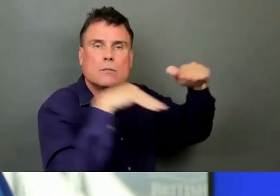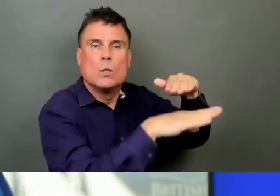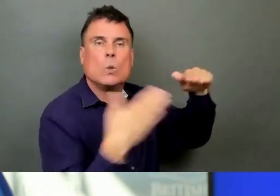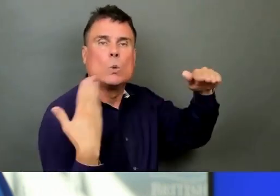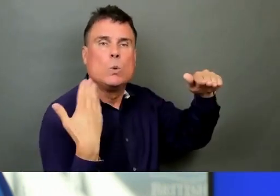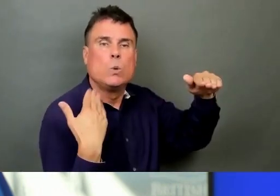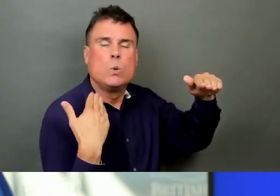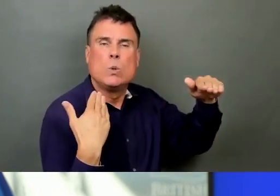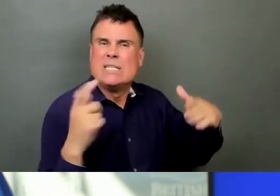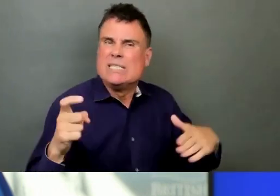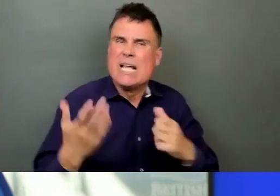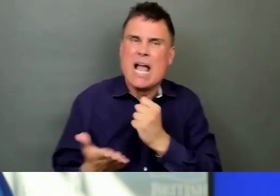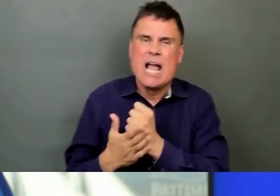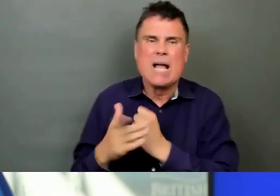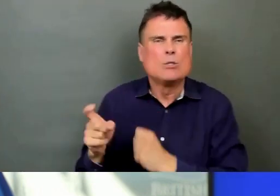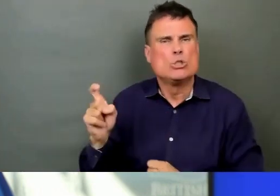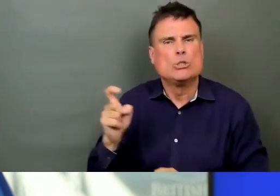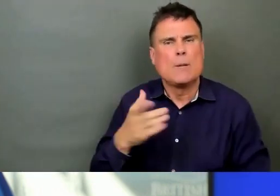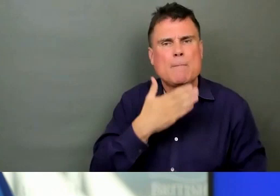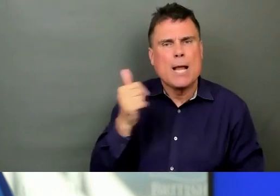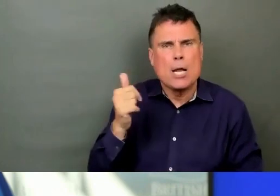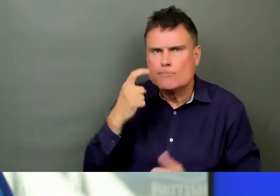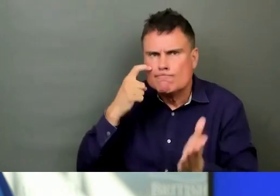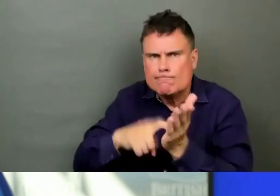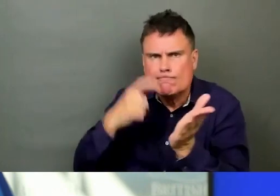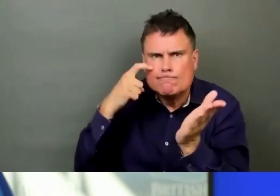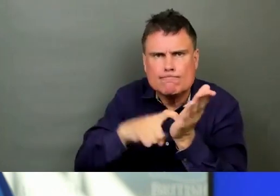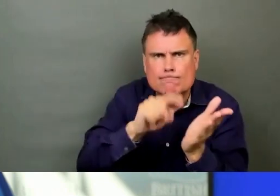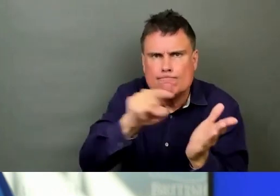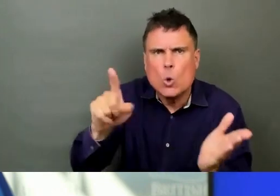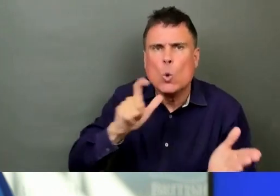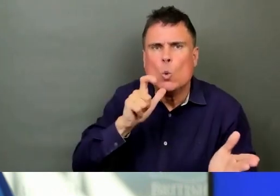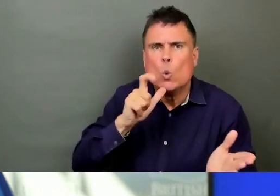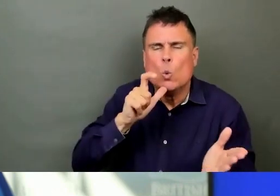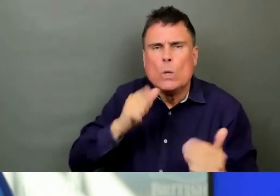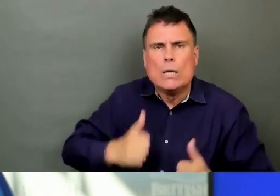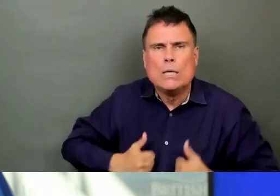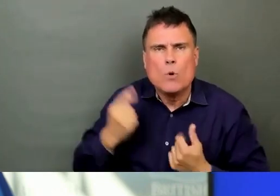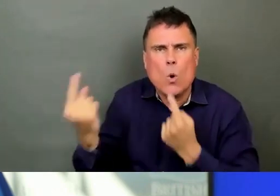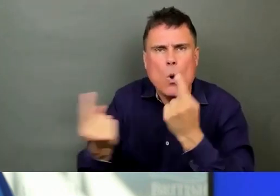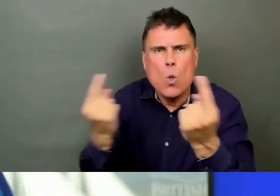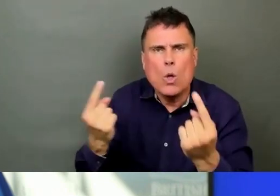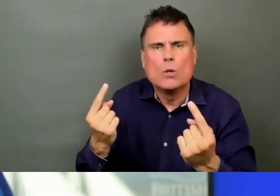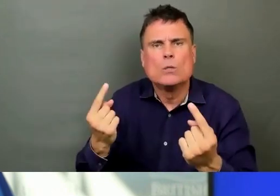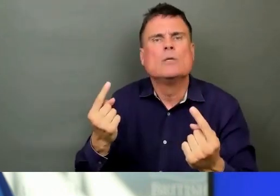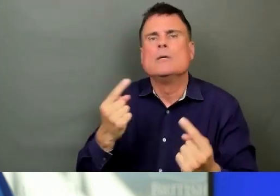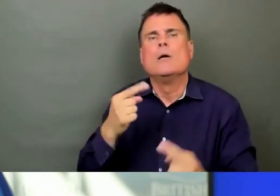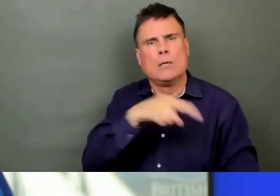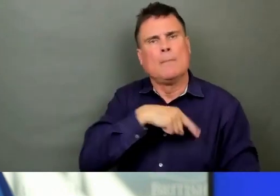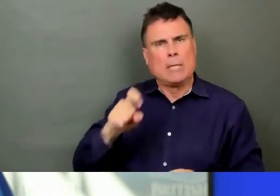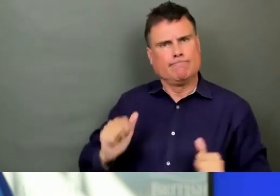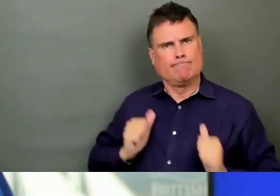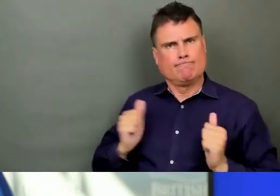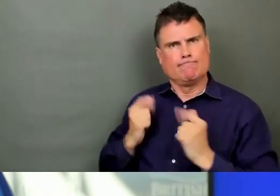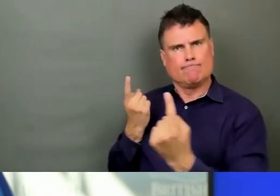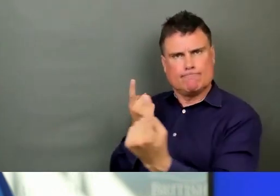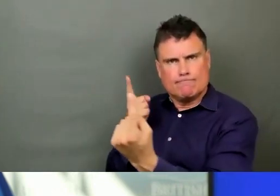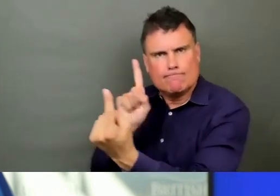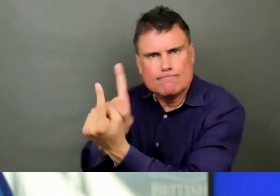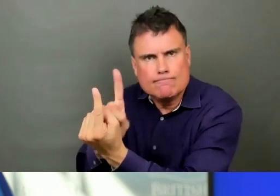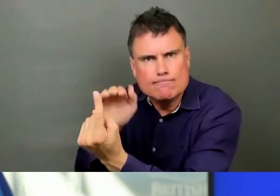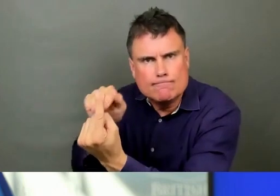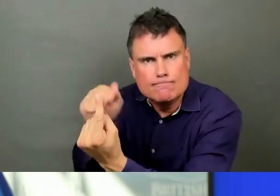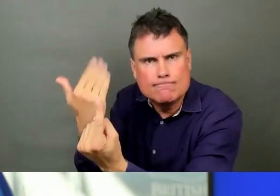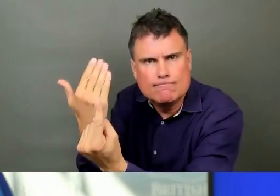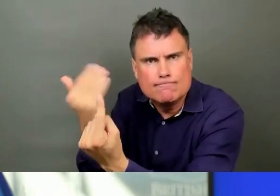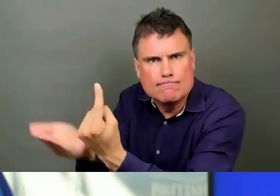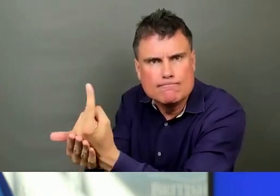help should be going to them instead of they being expected to be going somewhere else to a cooling centre. Is that